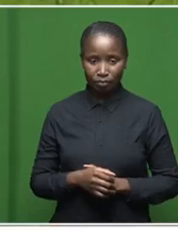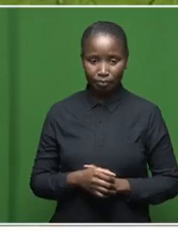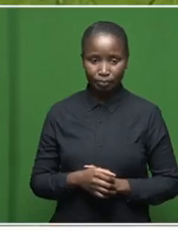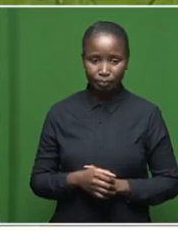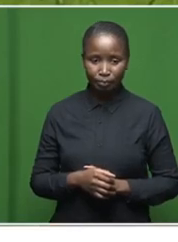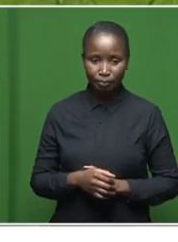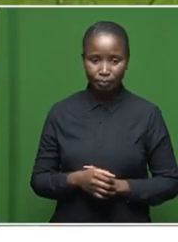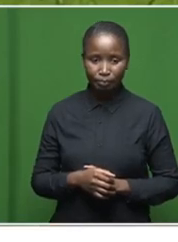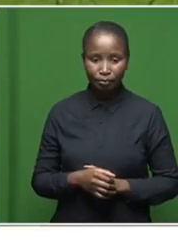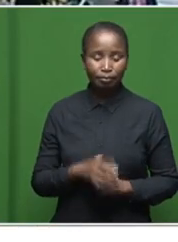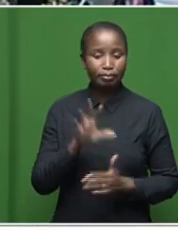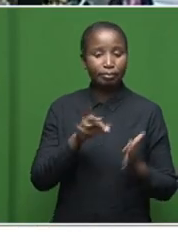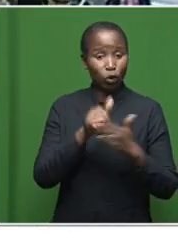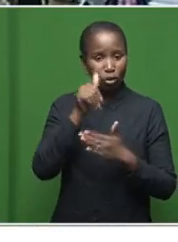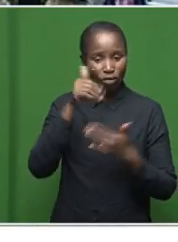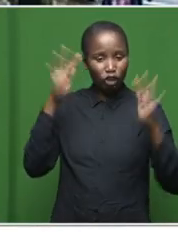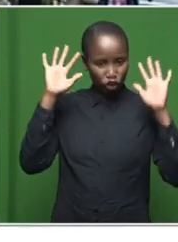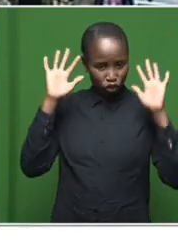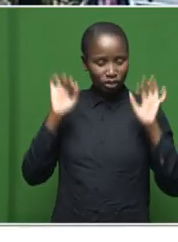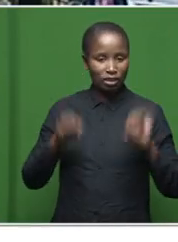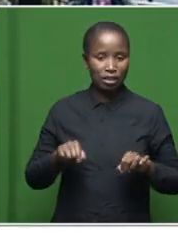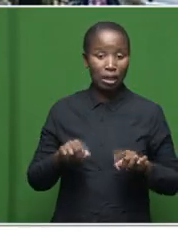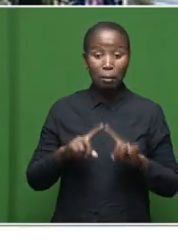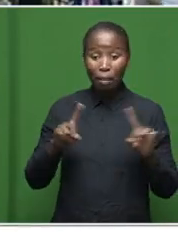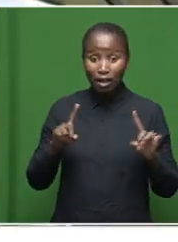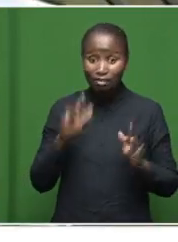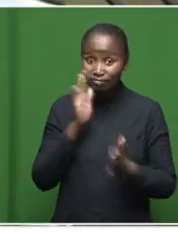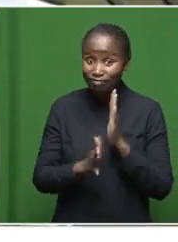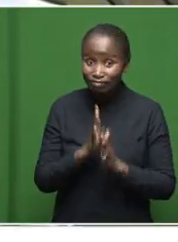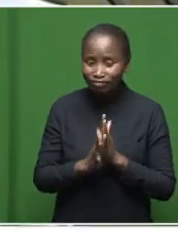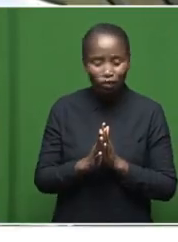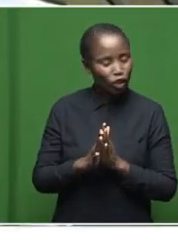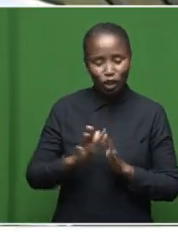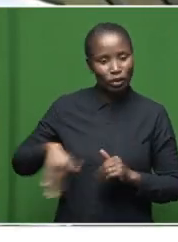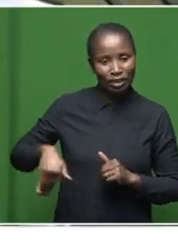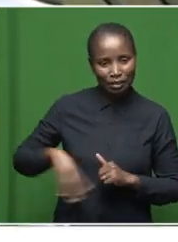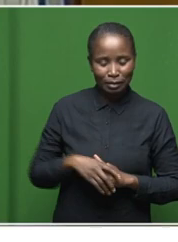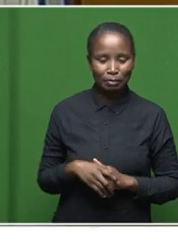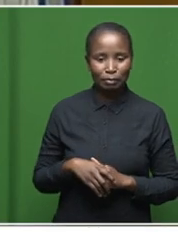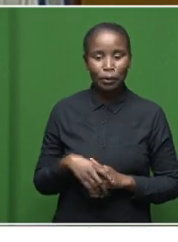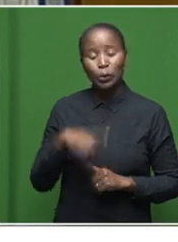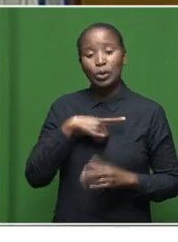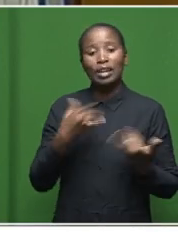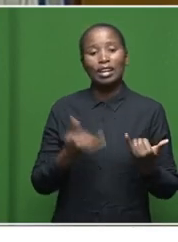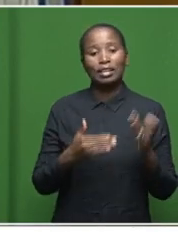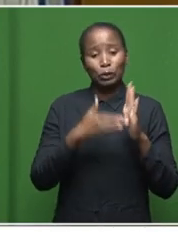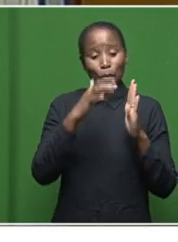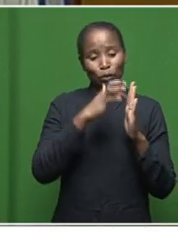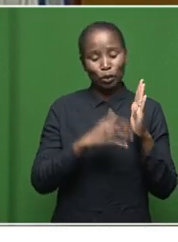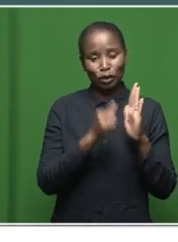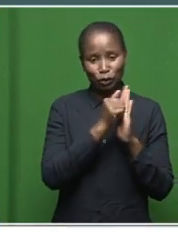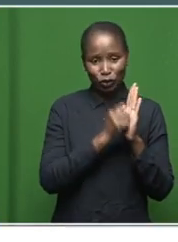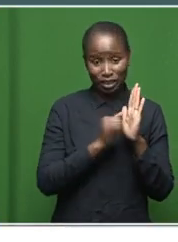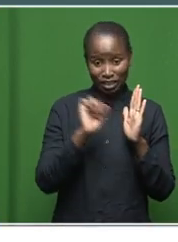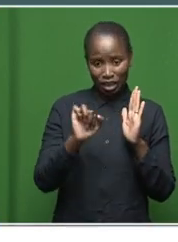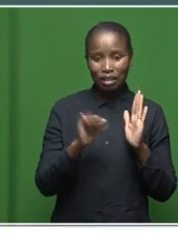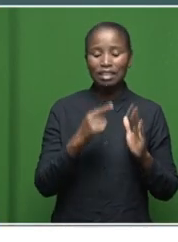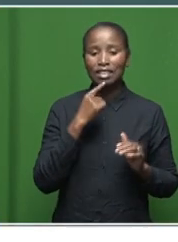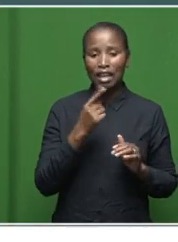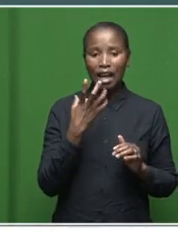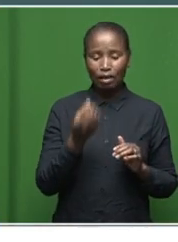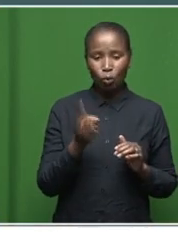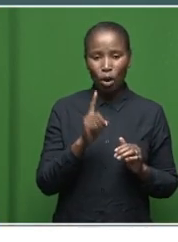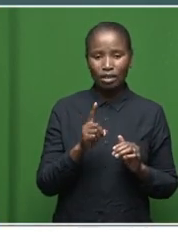Elections may be done, but they are not yet dusted. Top of the agenda, an unprecedented number of hand